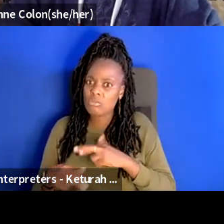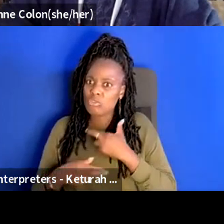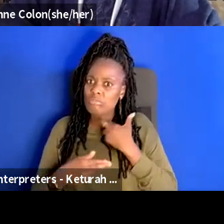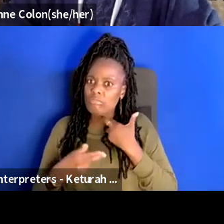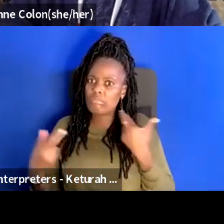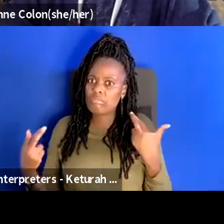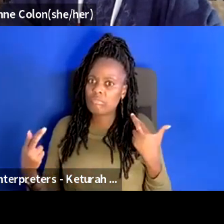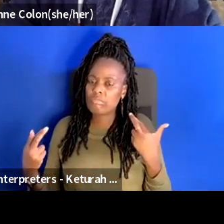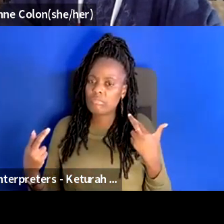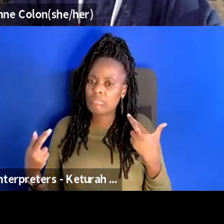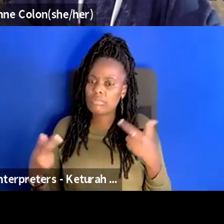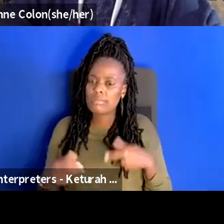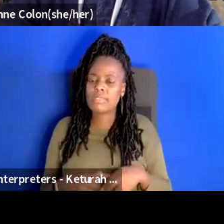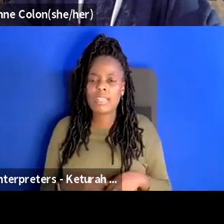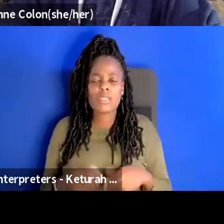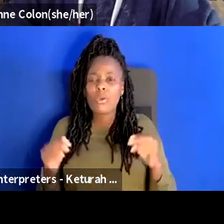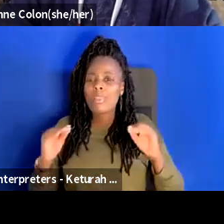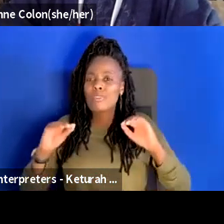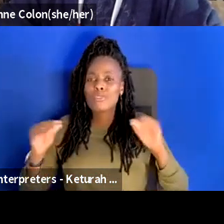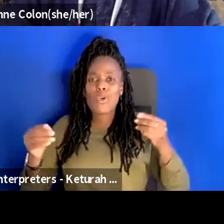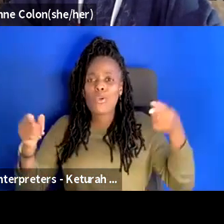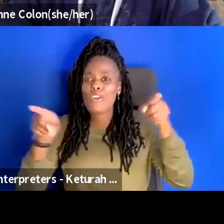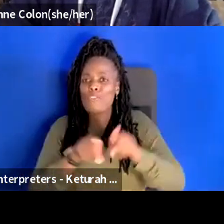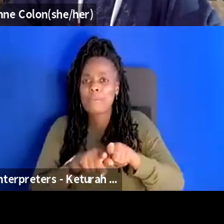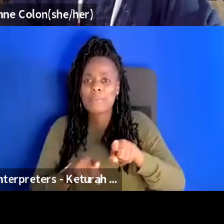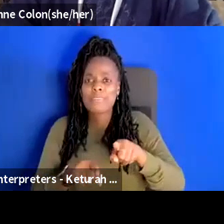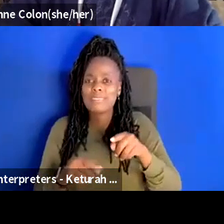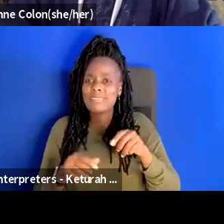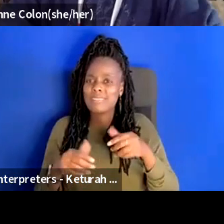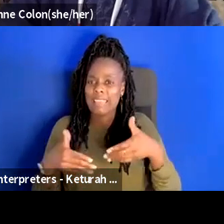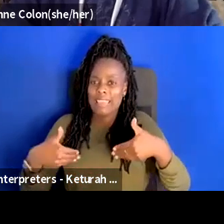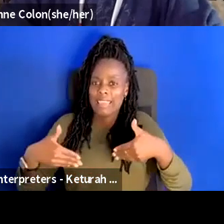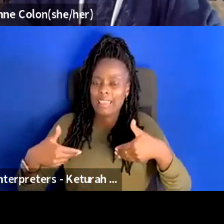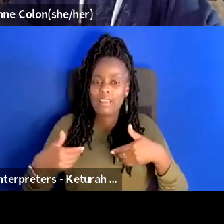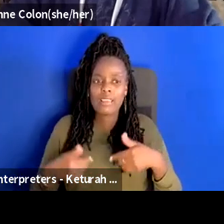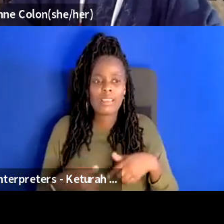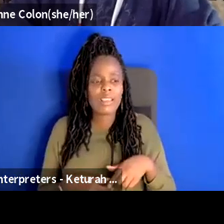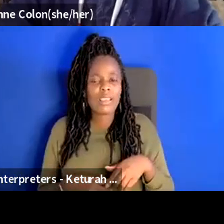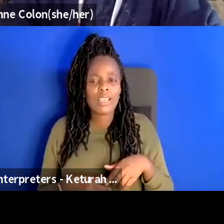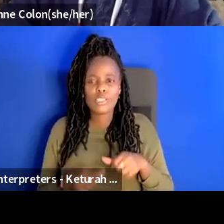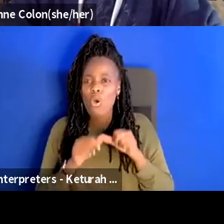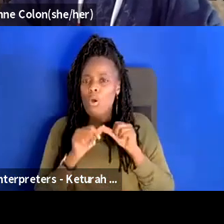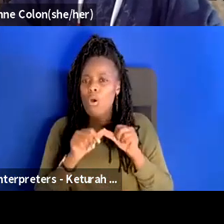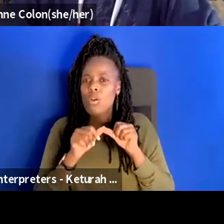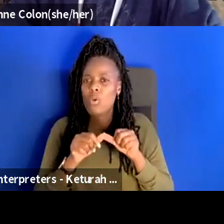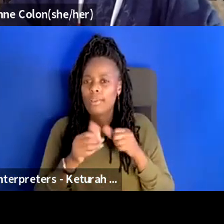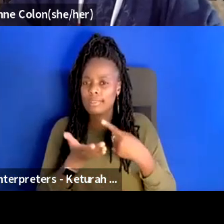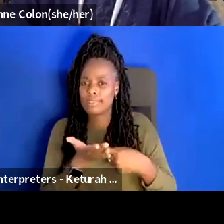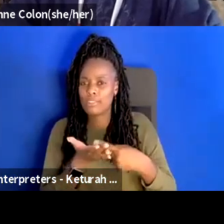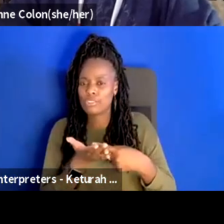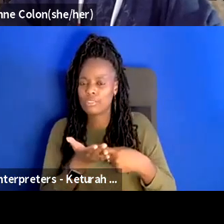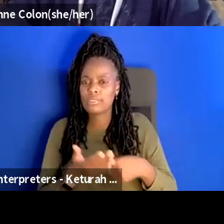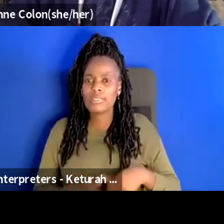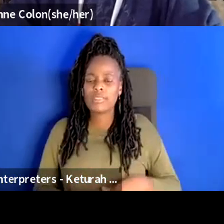there's been no absolute consensus around it um because again it's an ongoing talk as recommendations continue to change um